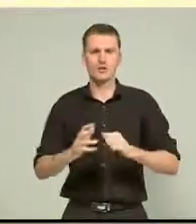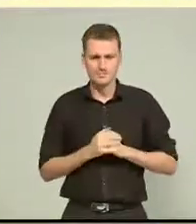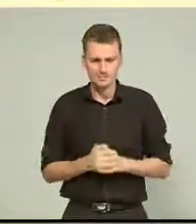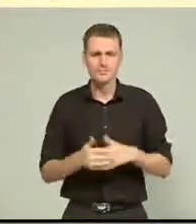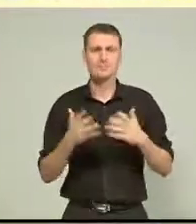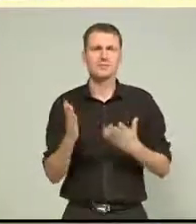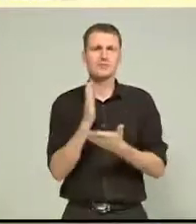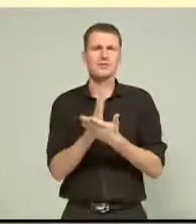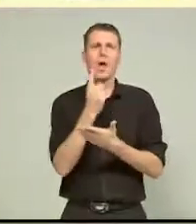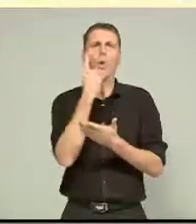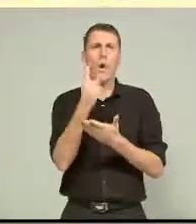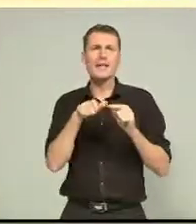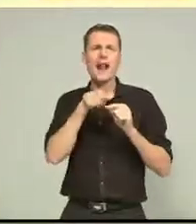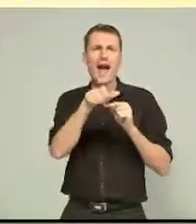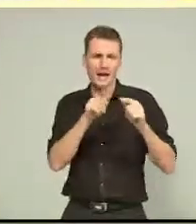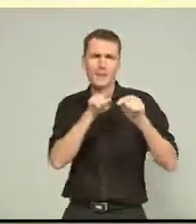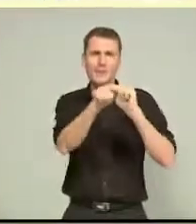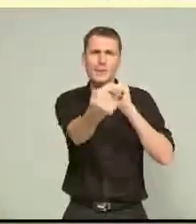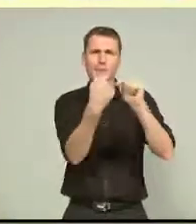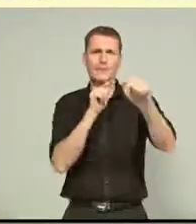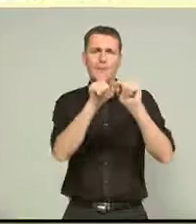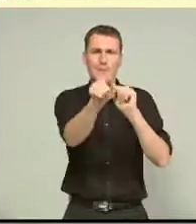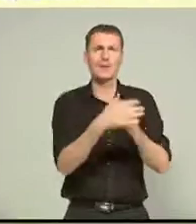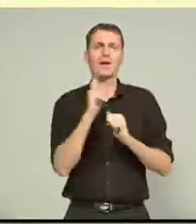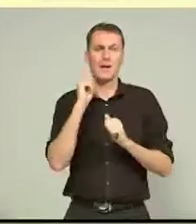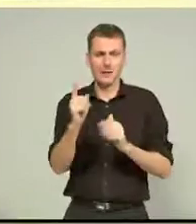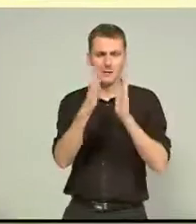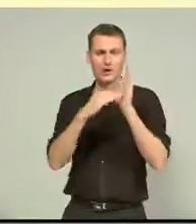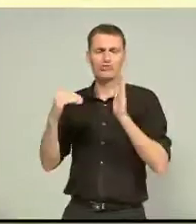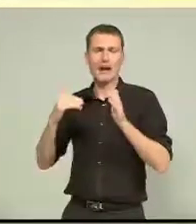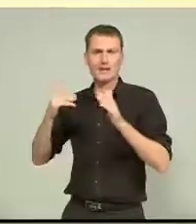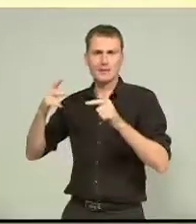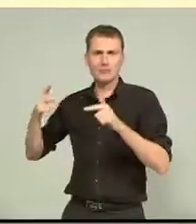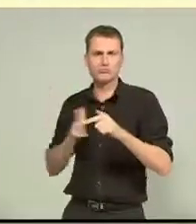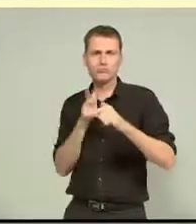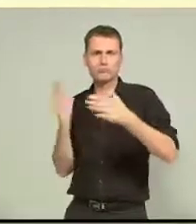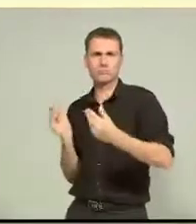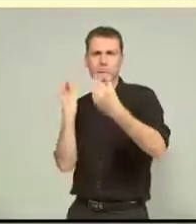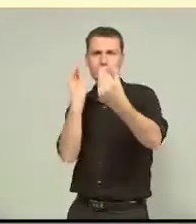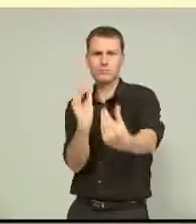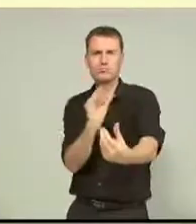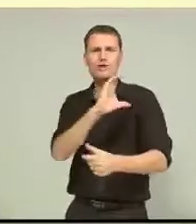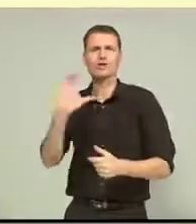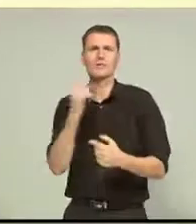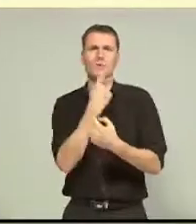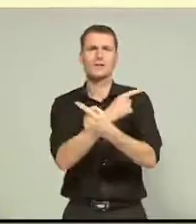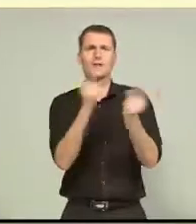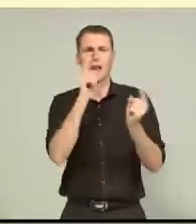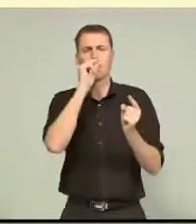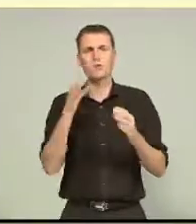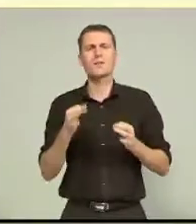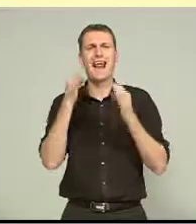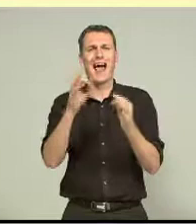commuters, but while these trucks are carting the beams onto site, the Christchurch City Council is warning there may be delays to commuters.